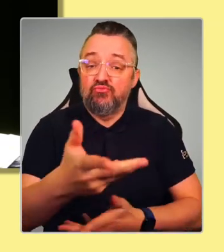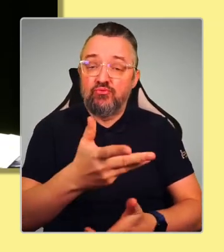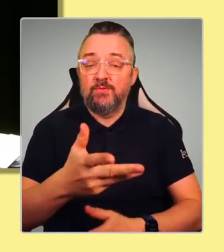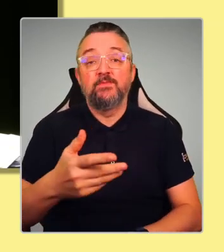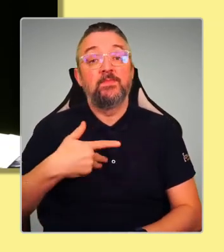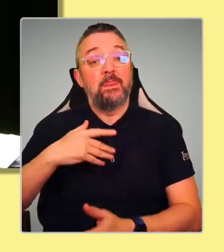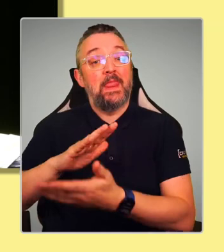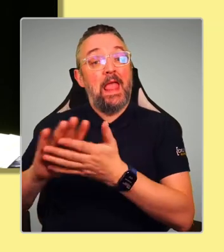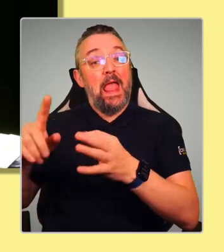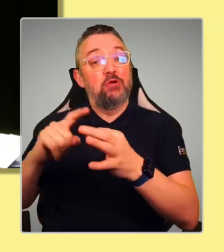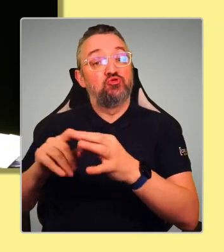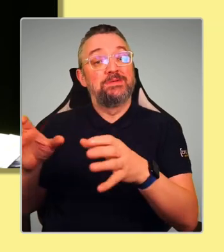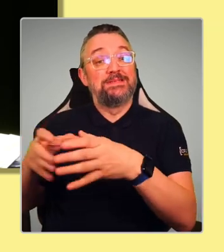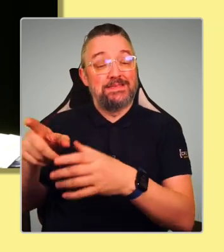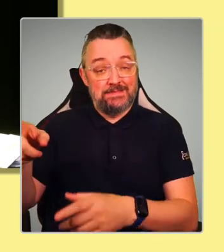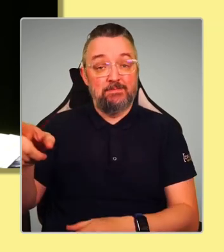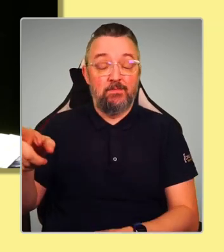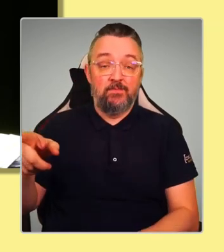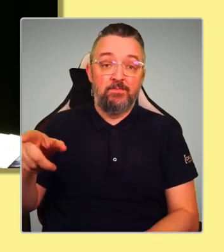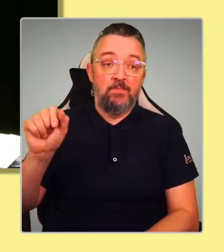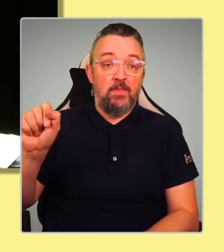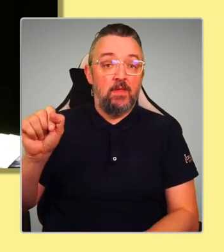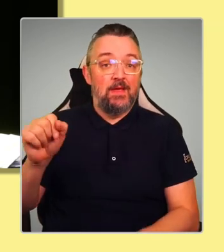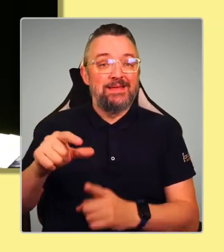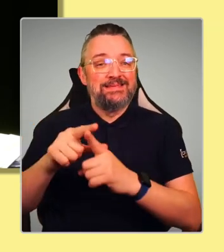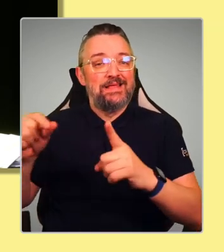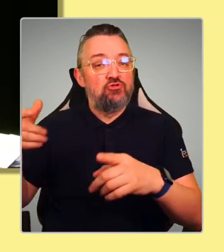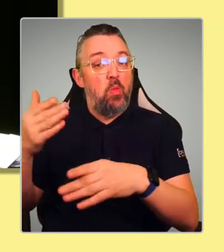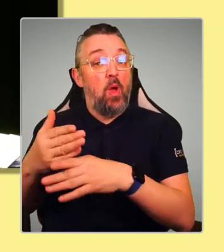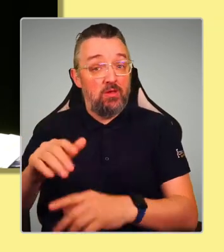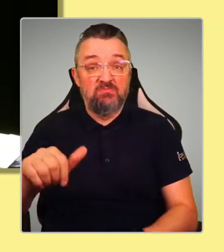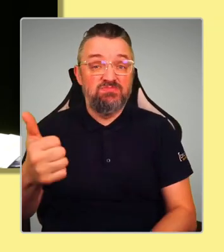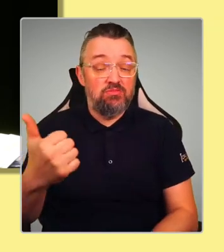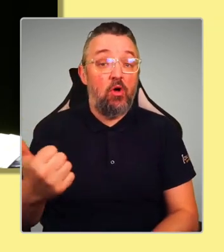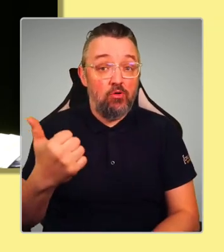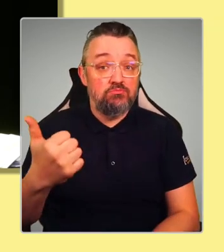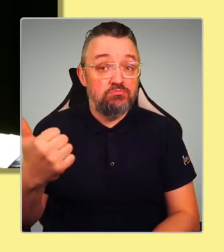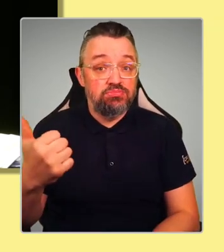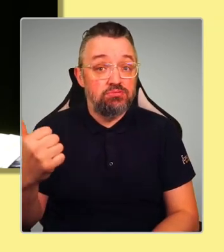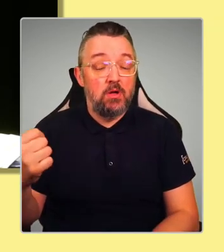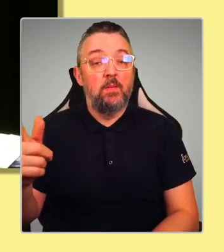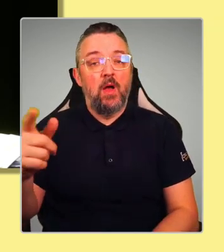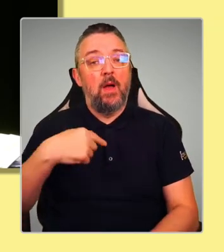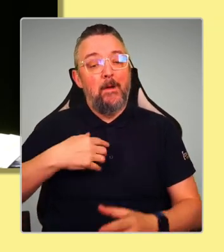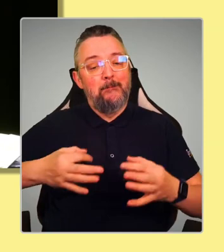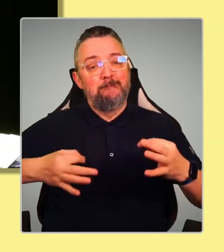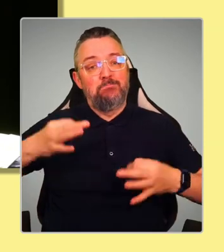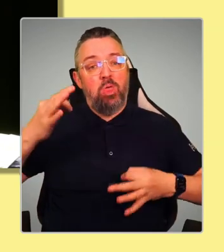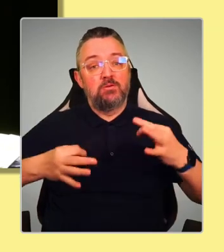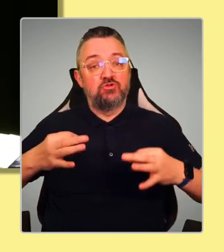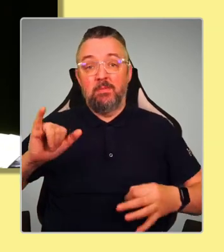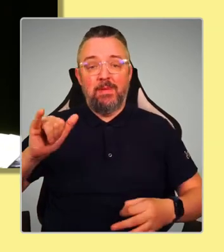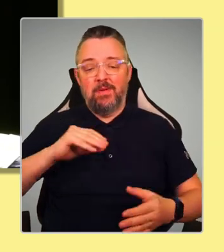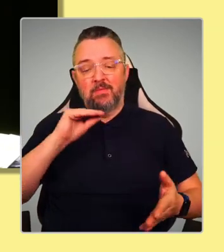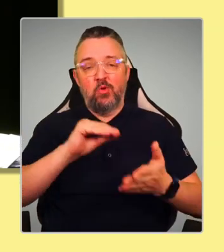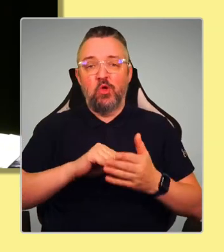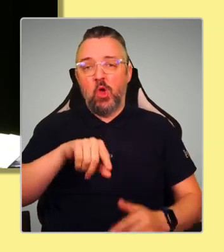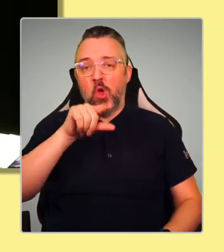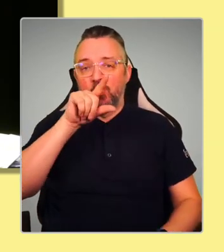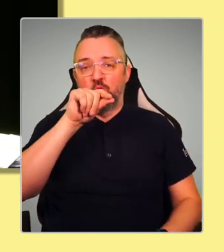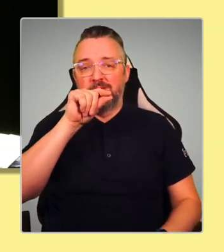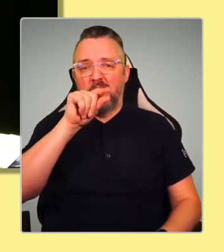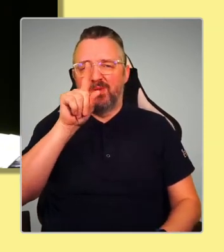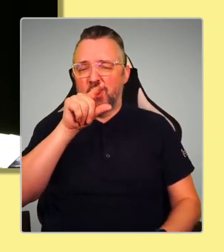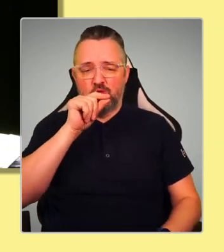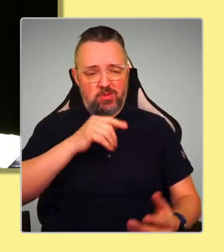some of the digital work that they do. But as politicians, we might be on Twitter. It's a bit of an echo chamber, frankly, a bit of a